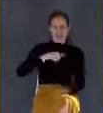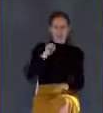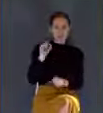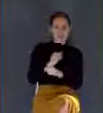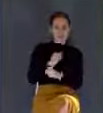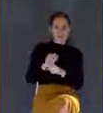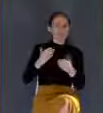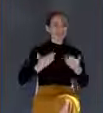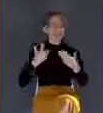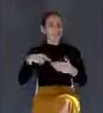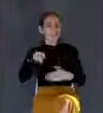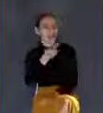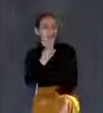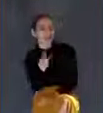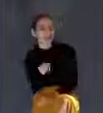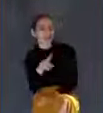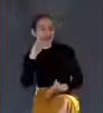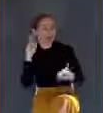glad you asked. Look at verse 37.